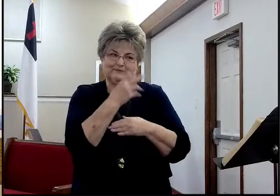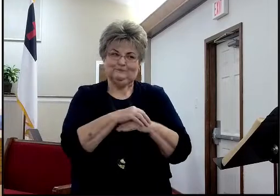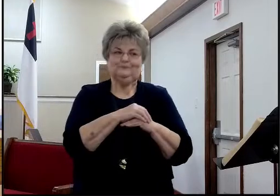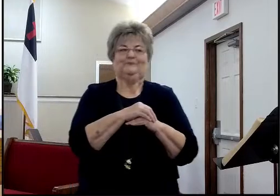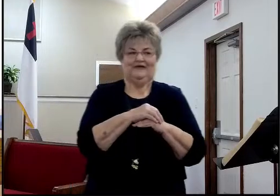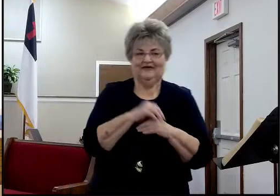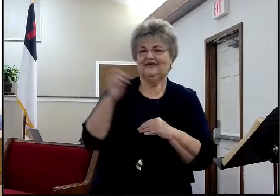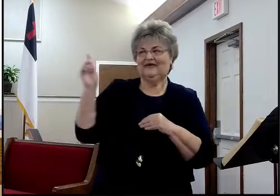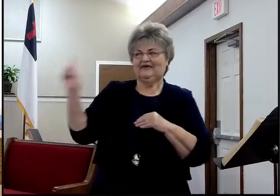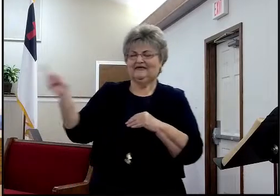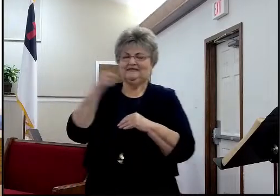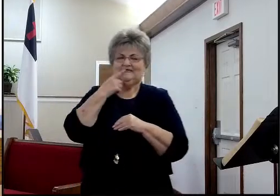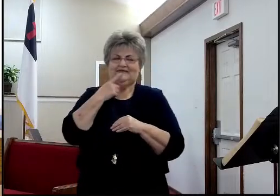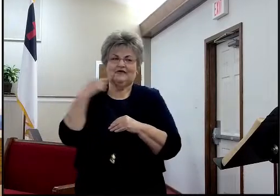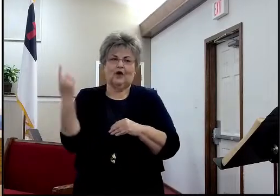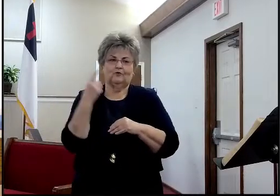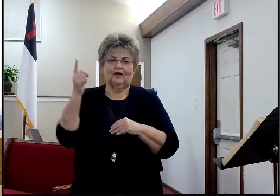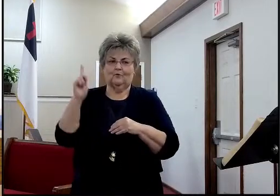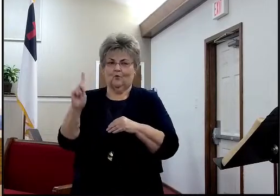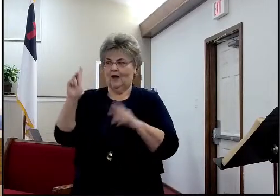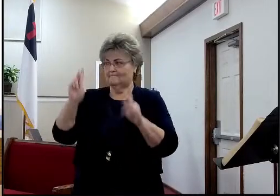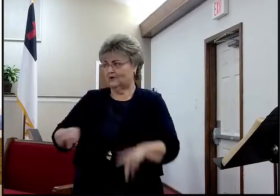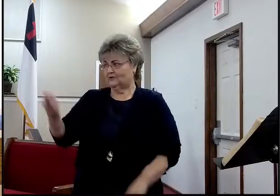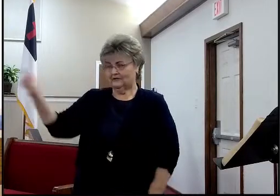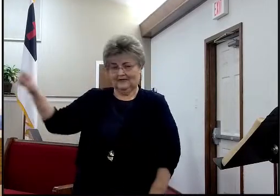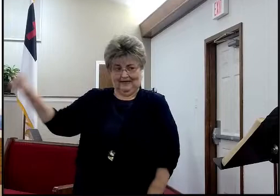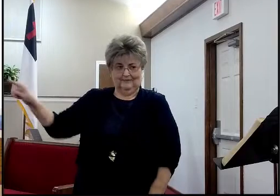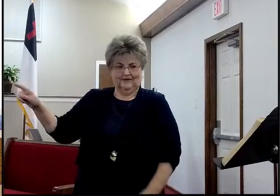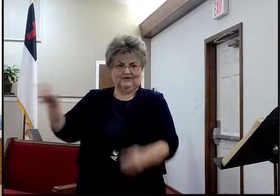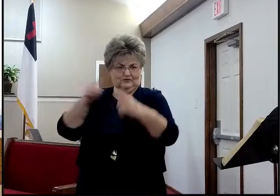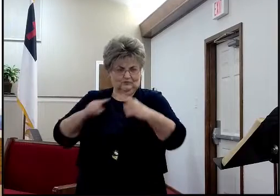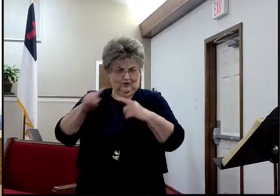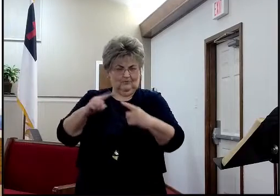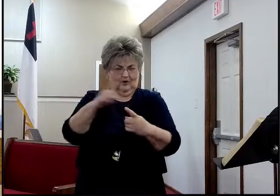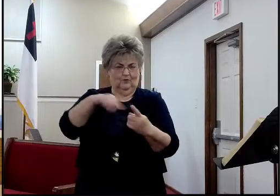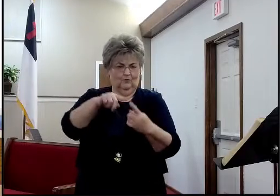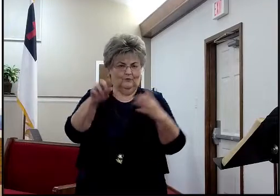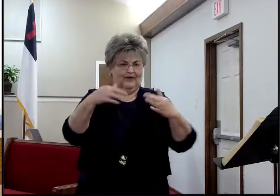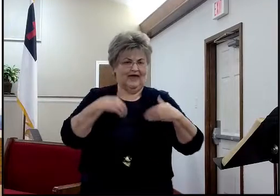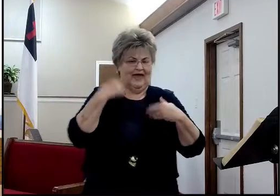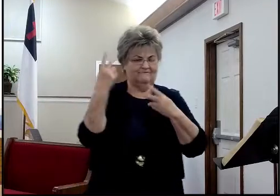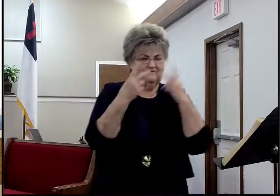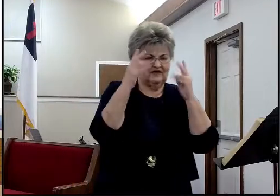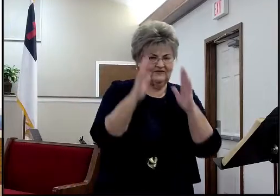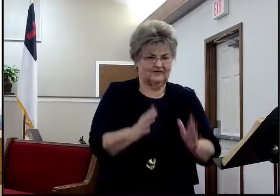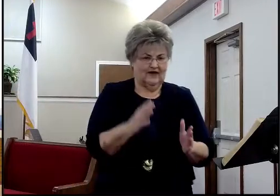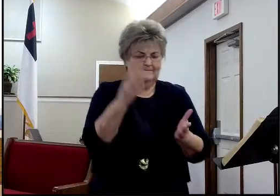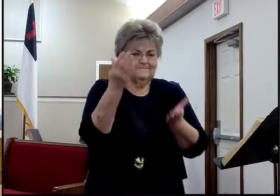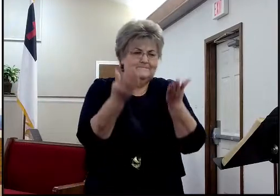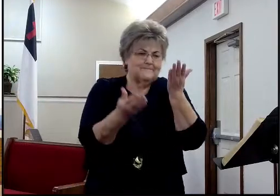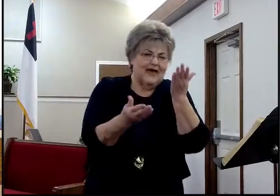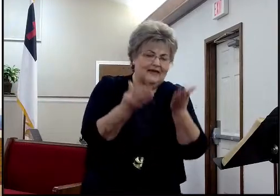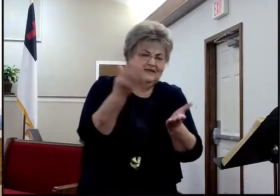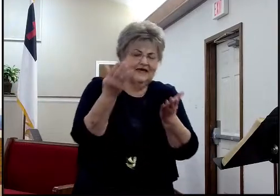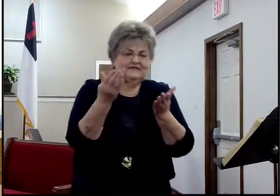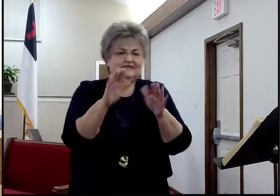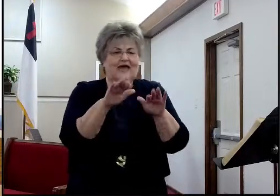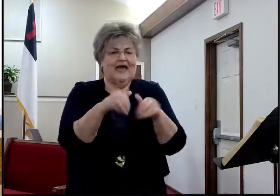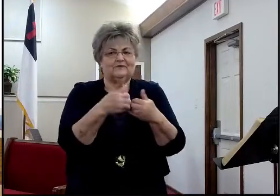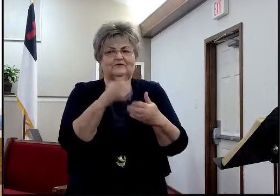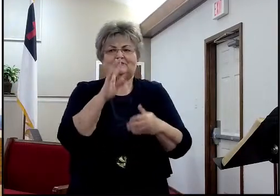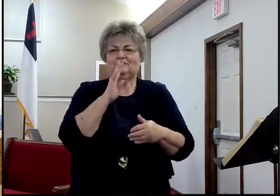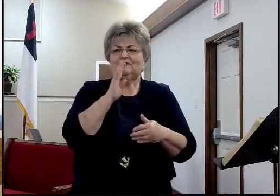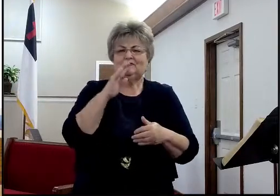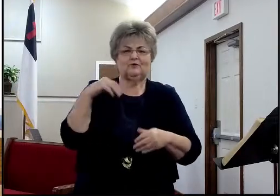only one of me, and I struggle, quite frankly, just about every Sunday morning when we have visitors, to balance trying to speak to you all